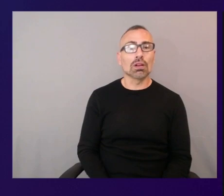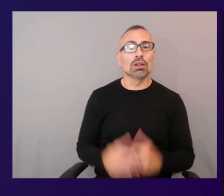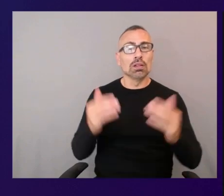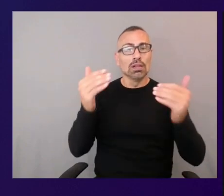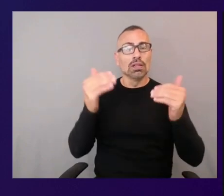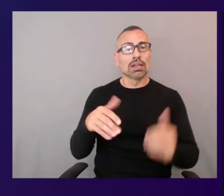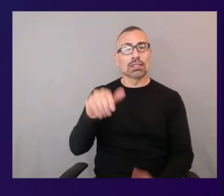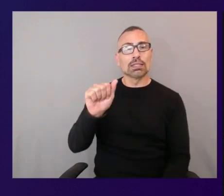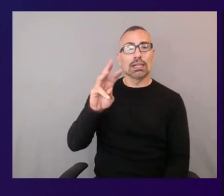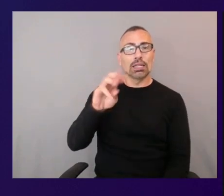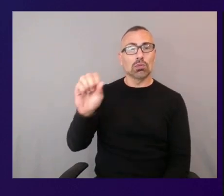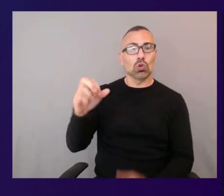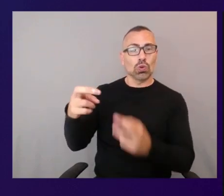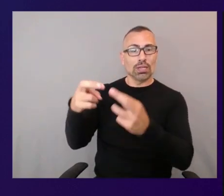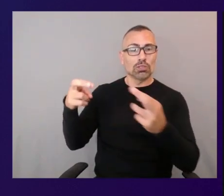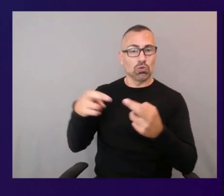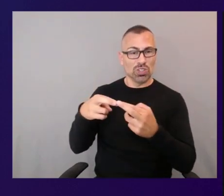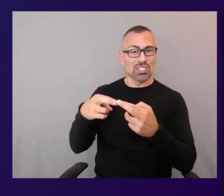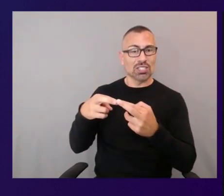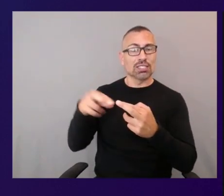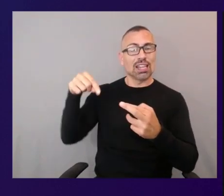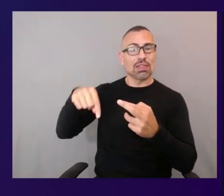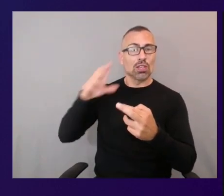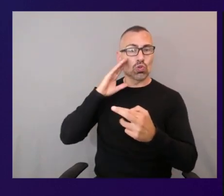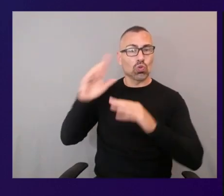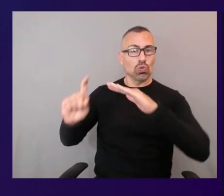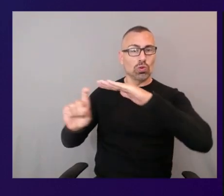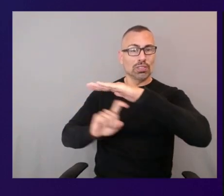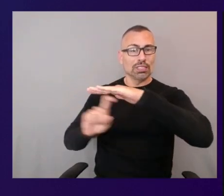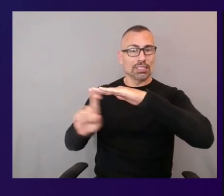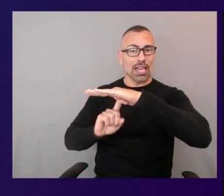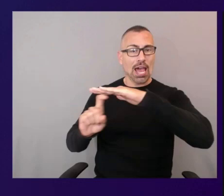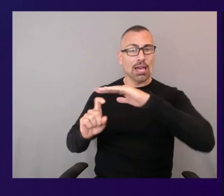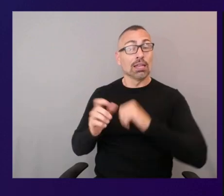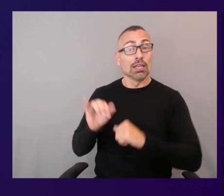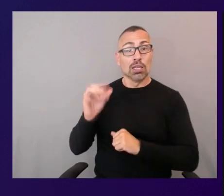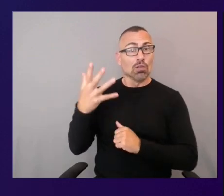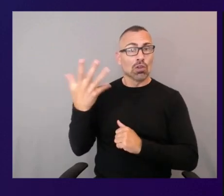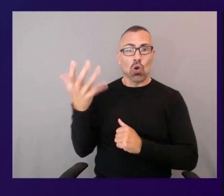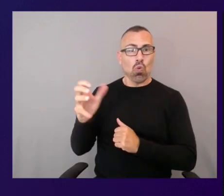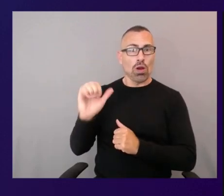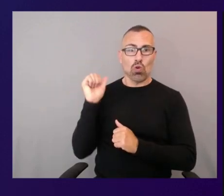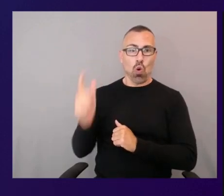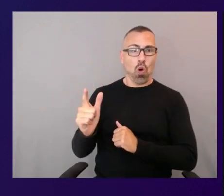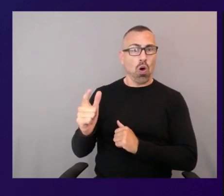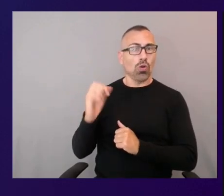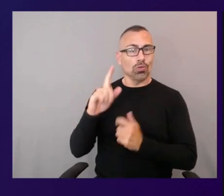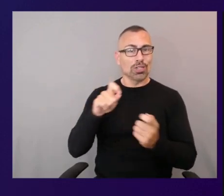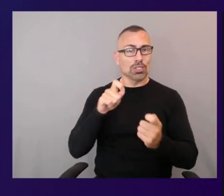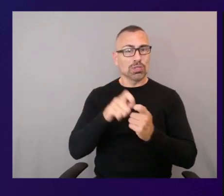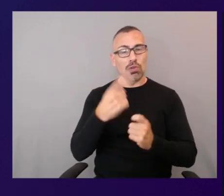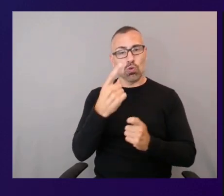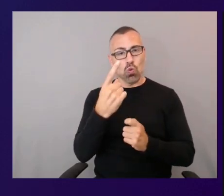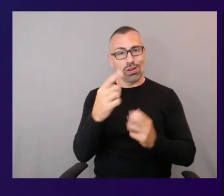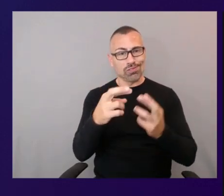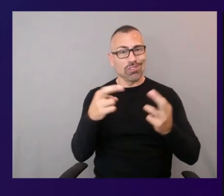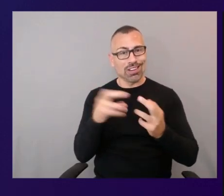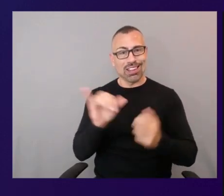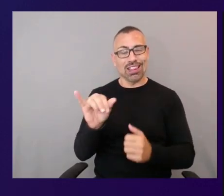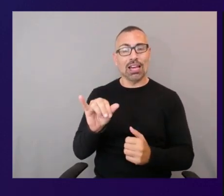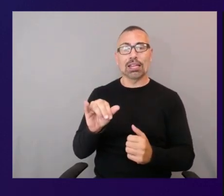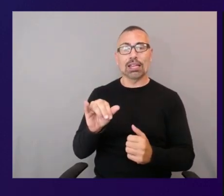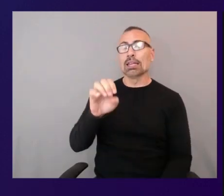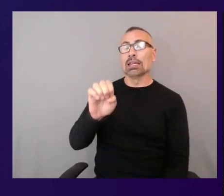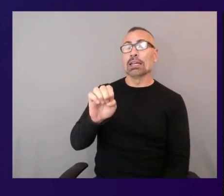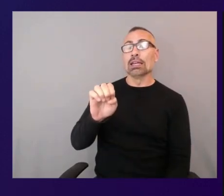which the solution will scan if you don't want to scan all regions or want to specify just one region like us east one you could go ahead and type that in here